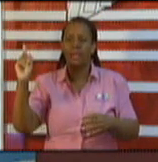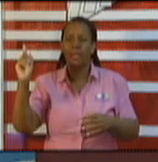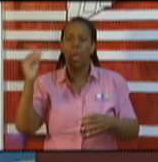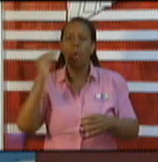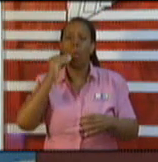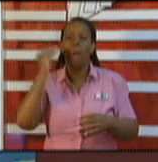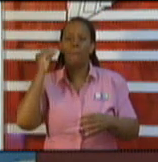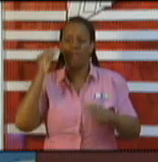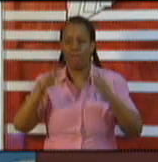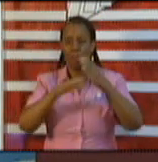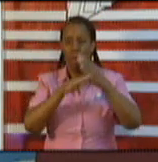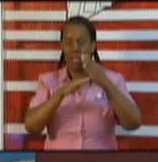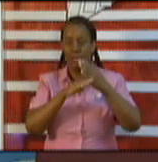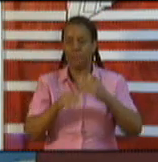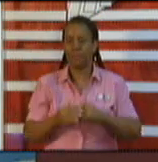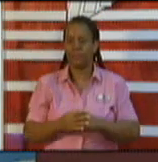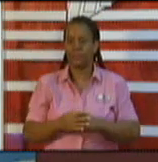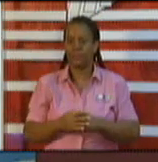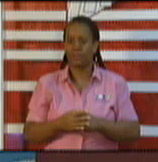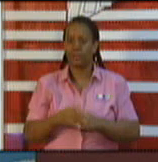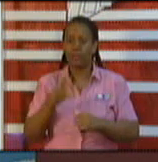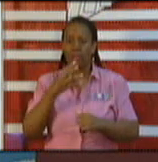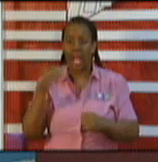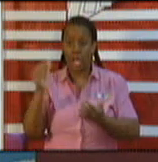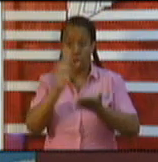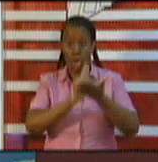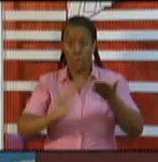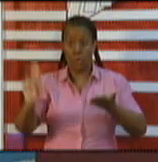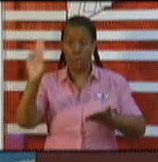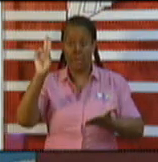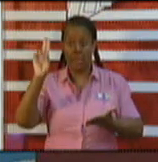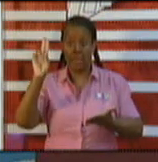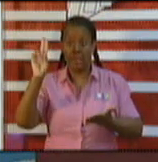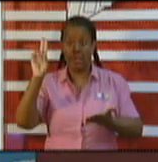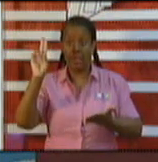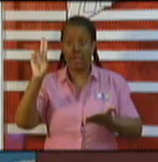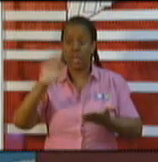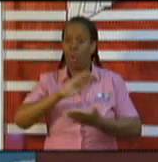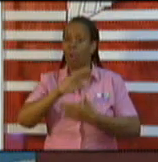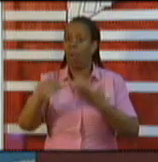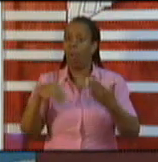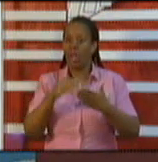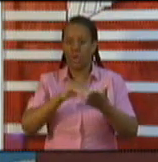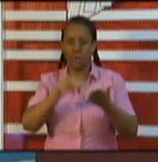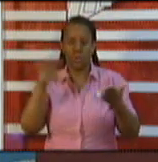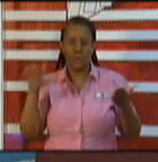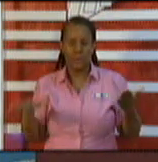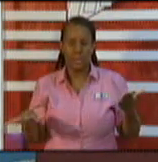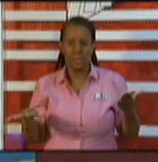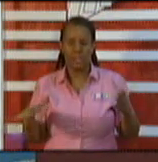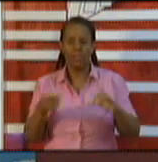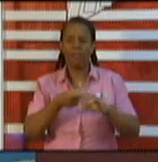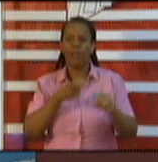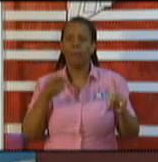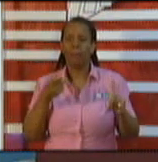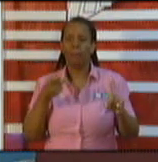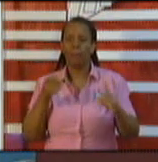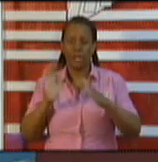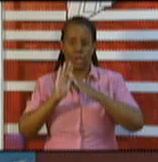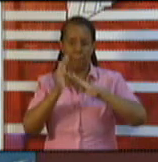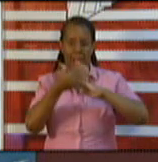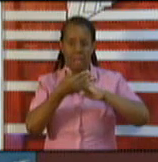we were able to successfully decant the repatriated Jamaican students, and we now have no persons at that facility.